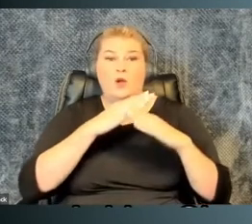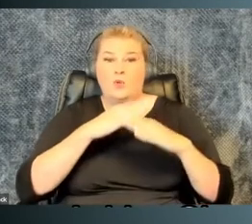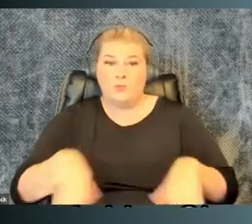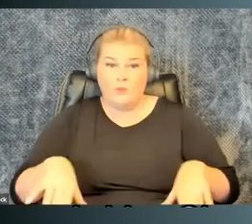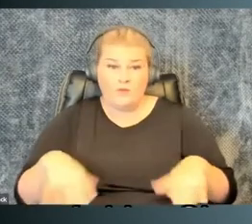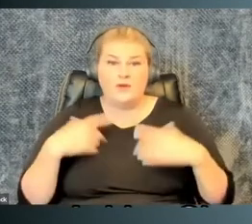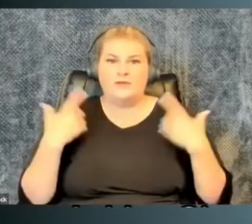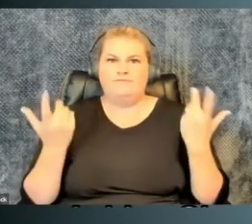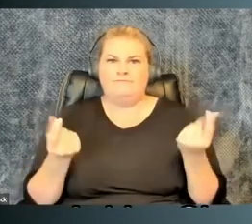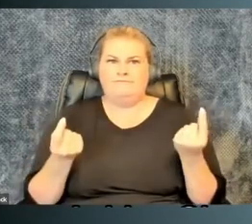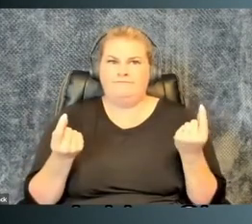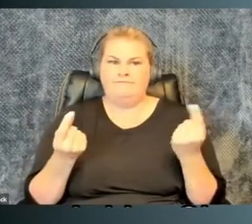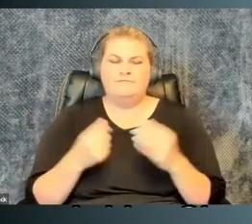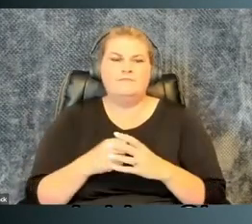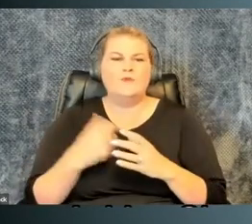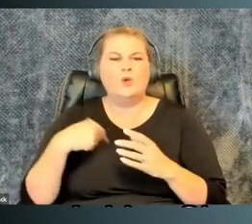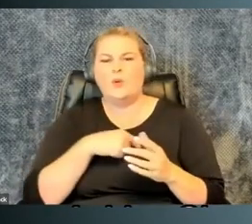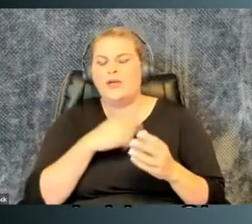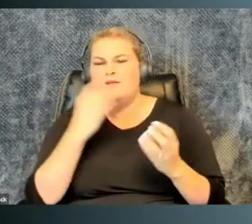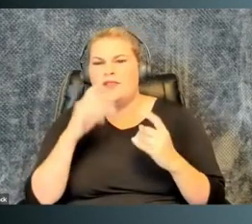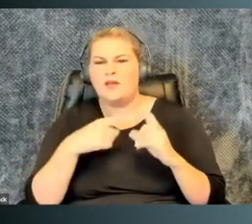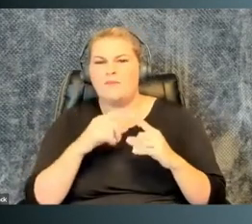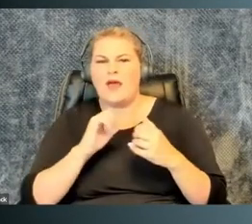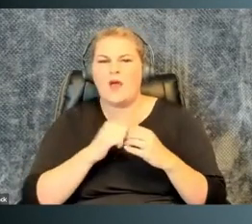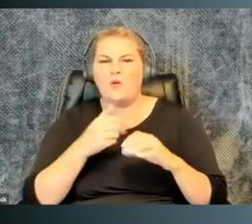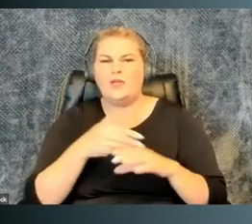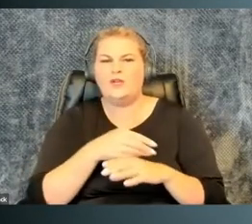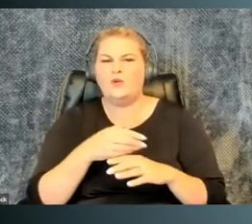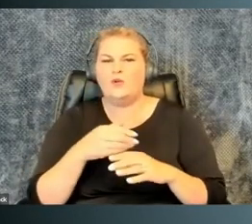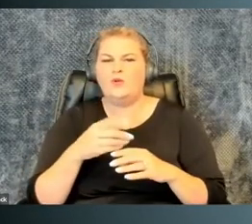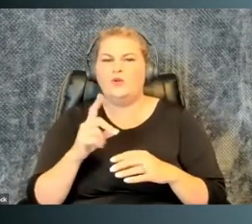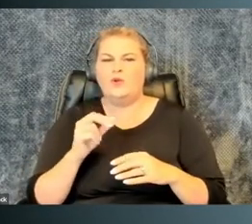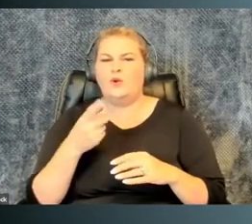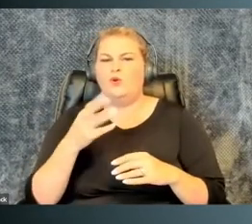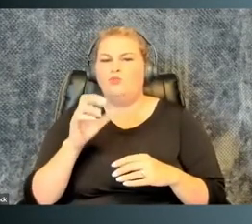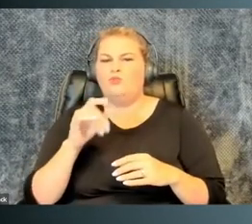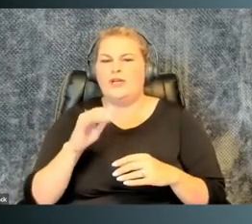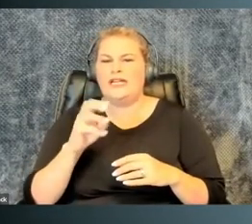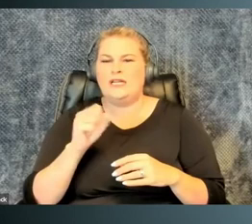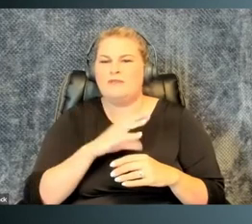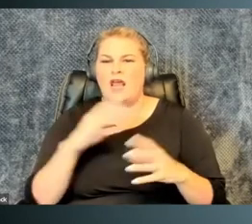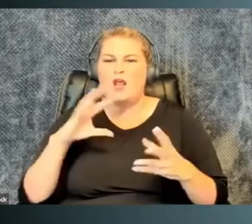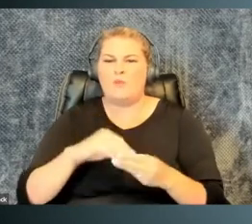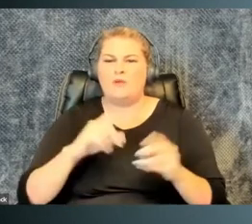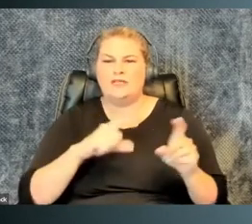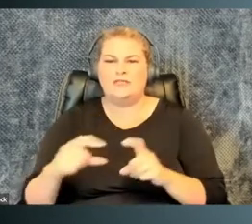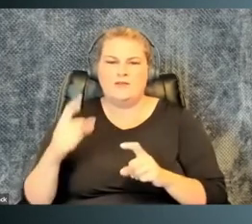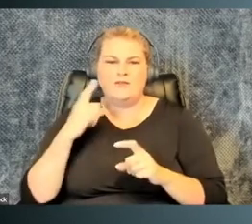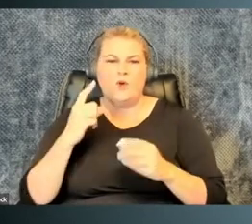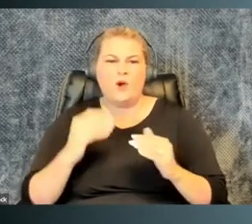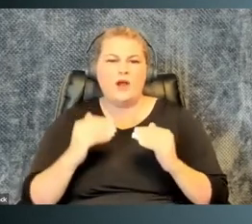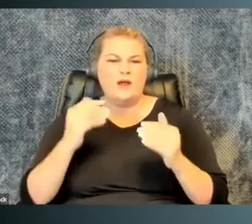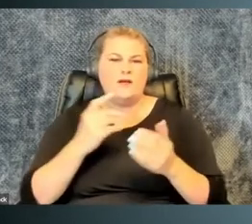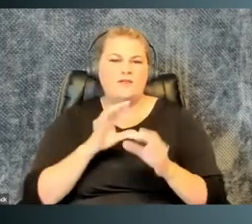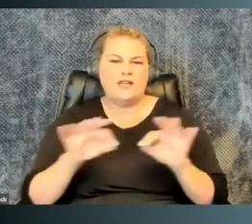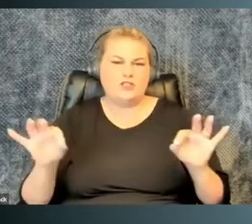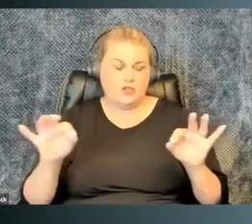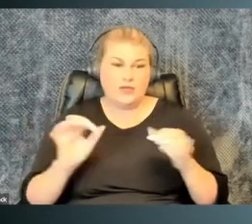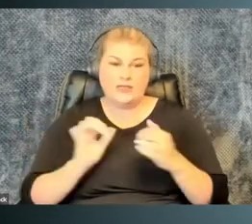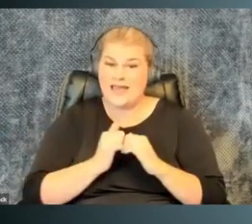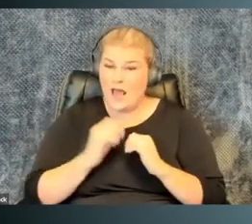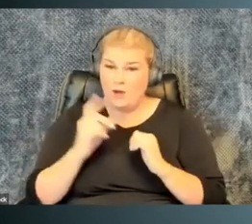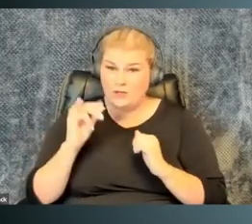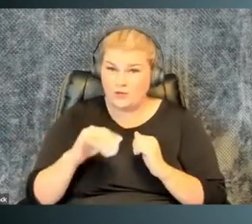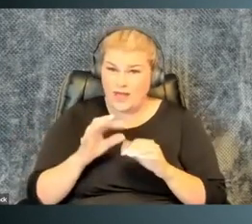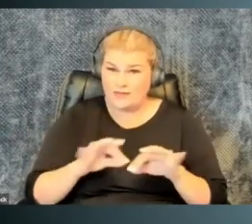when it comes to programmatic barrier removal, we have to think about how we do prelims and comprehensive exams for for